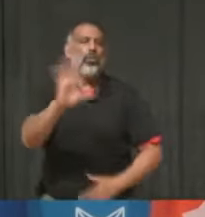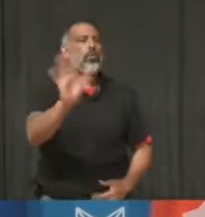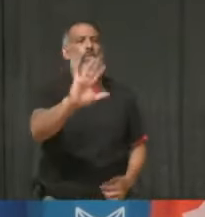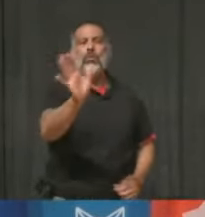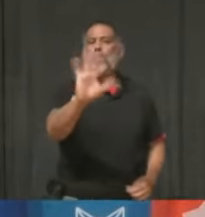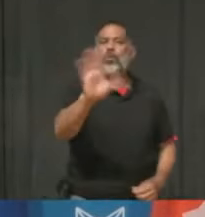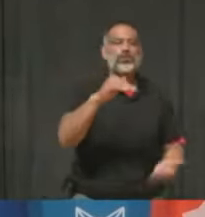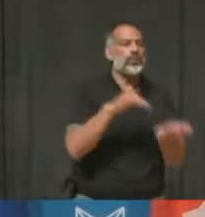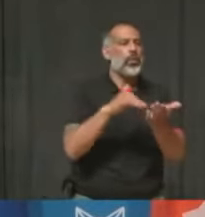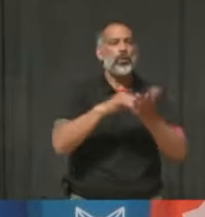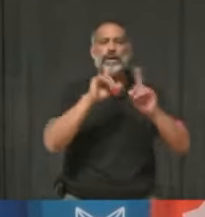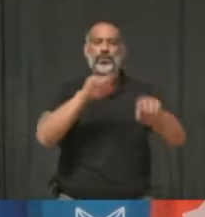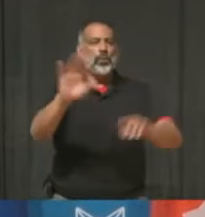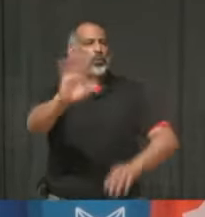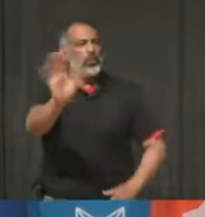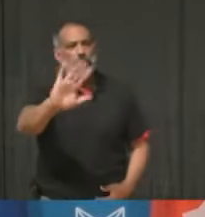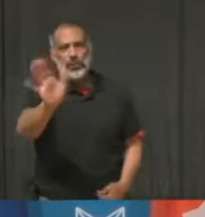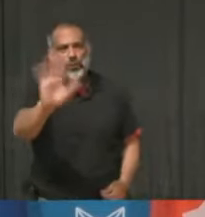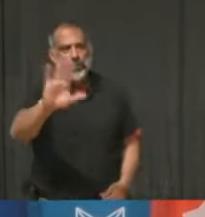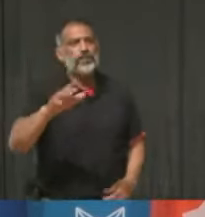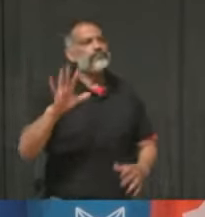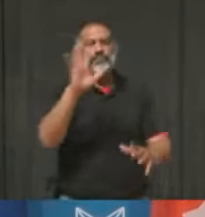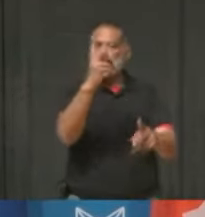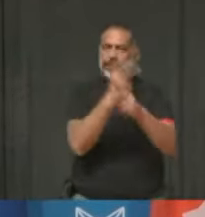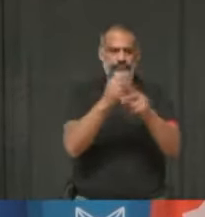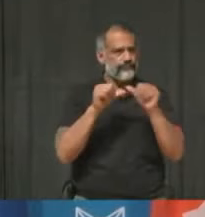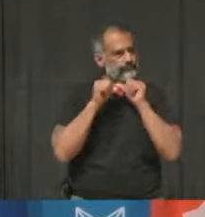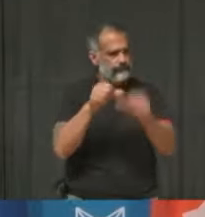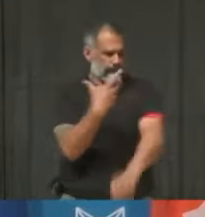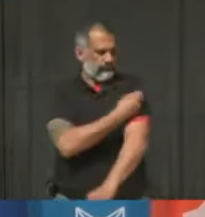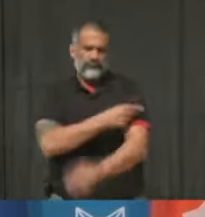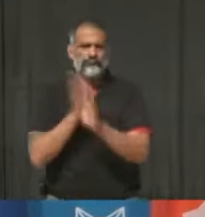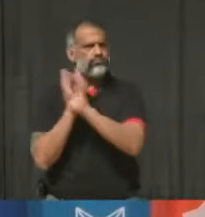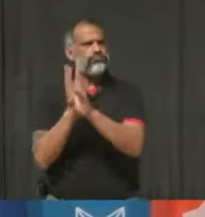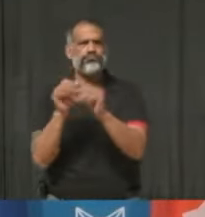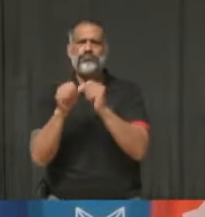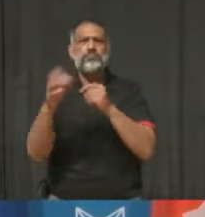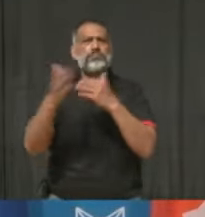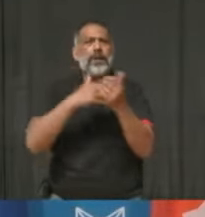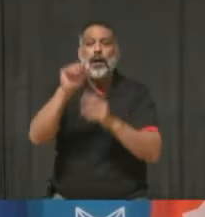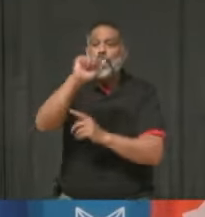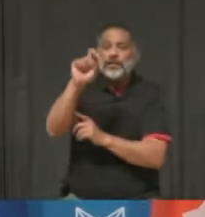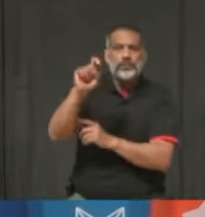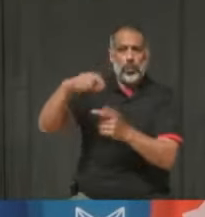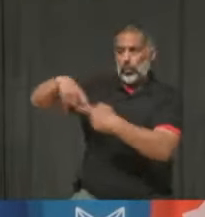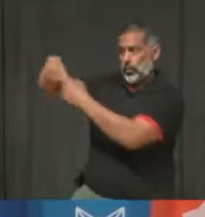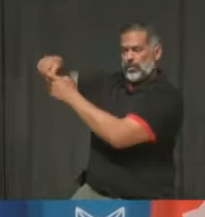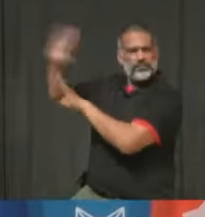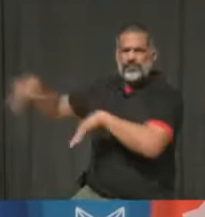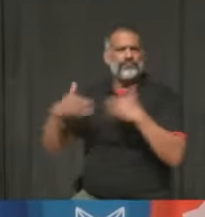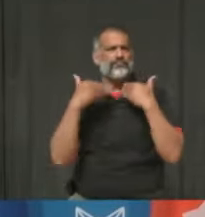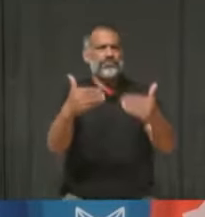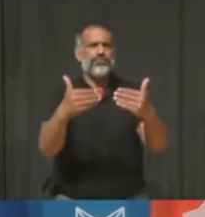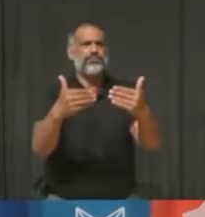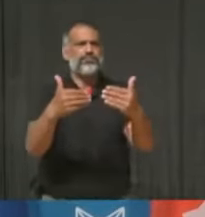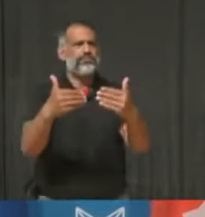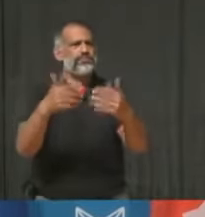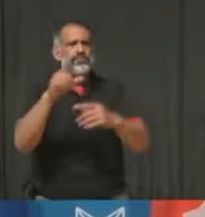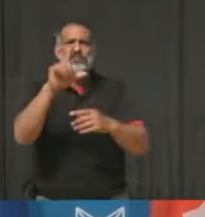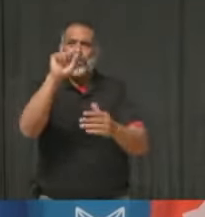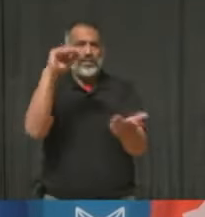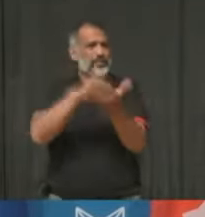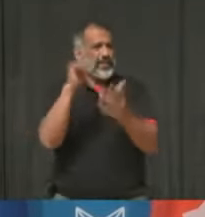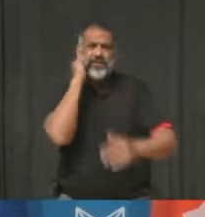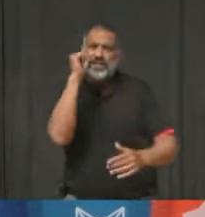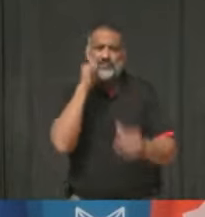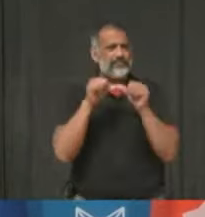products. And so I think we will continue to deliver 20,000 doses a day across our entire system together with our